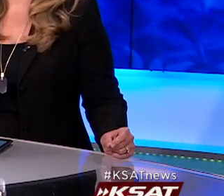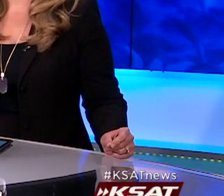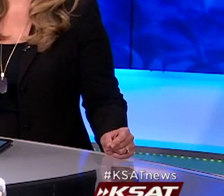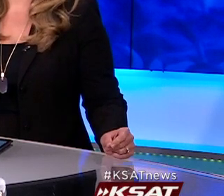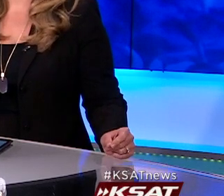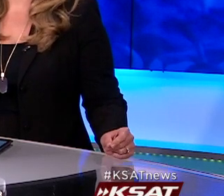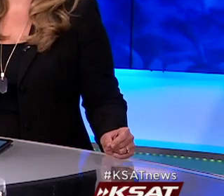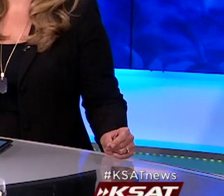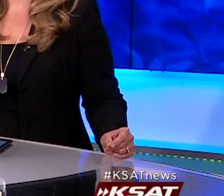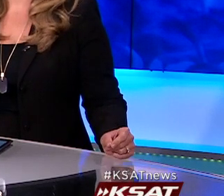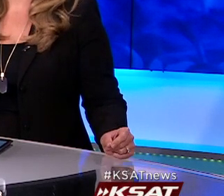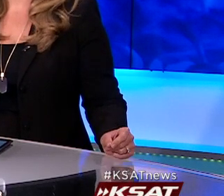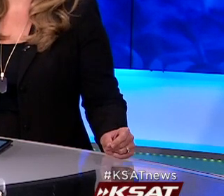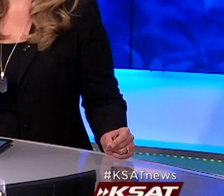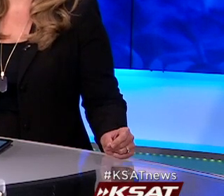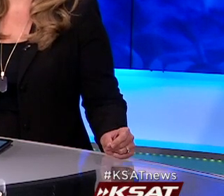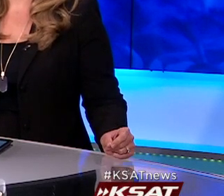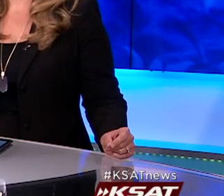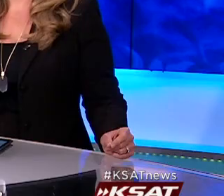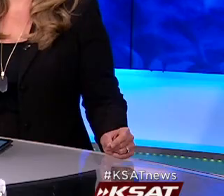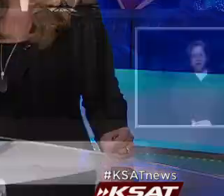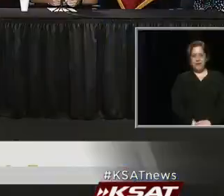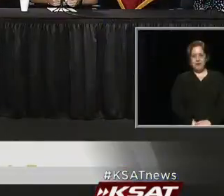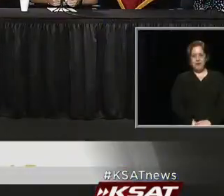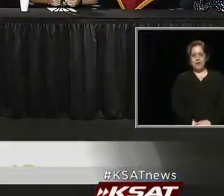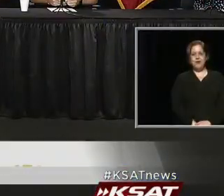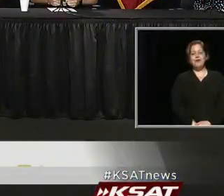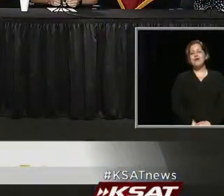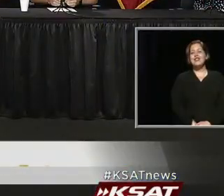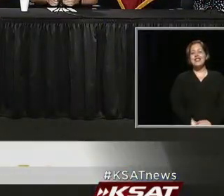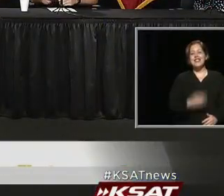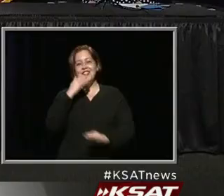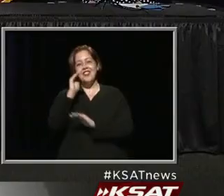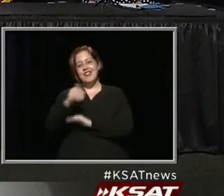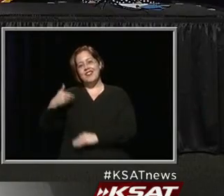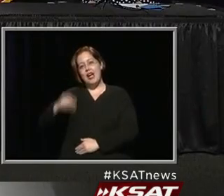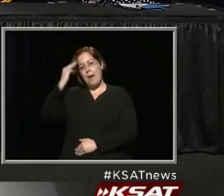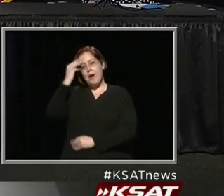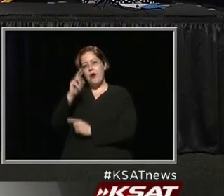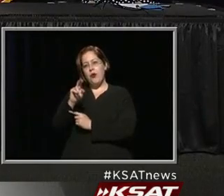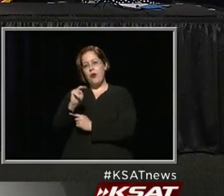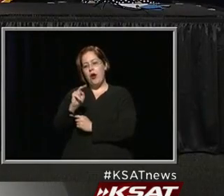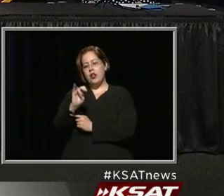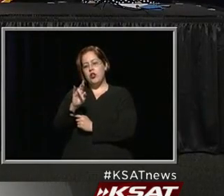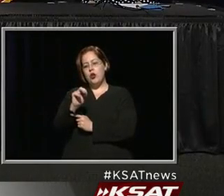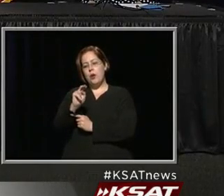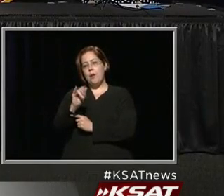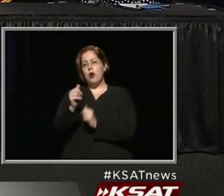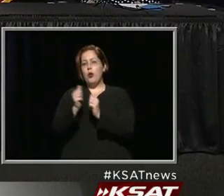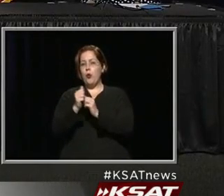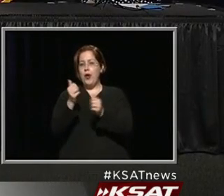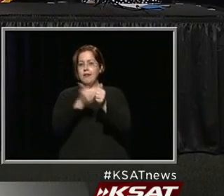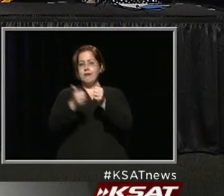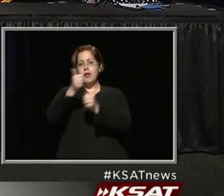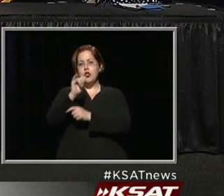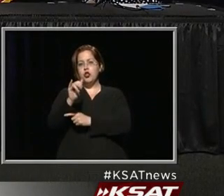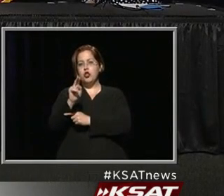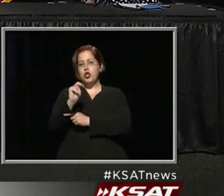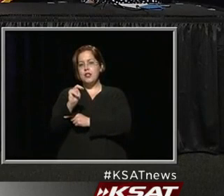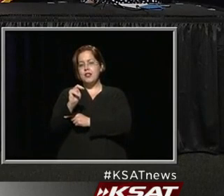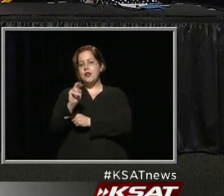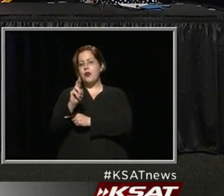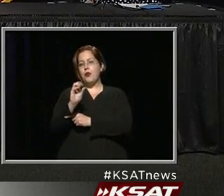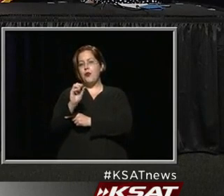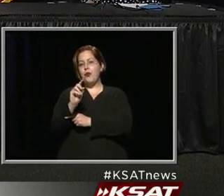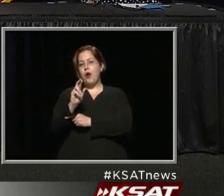seconds away from the county city briefing. Let's go live now to City Hall. I'm Mayor Ron Nirenberg, along with Commissioner Justin Rodriguez from Bexar